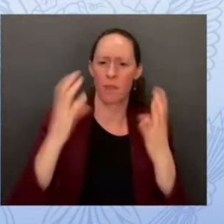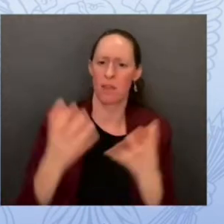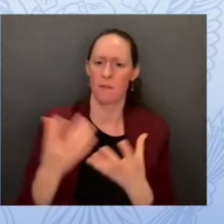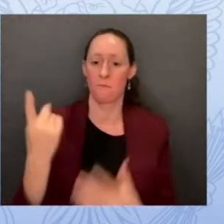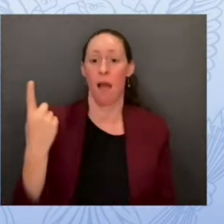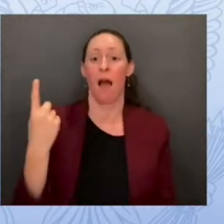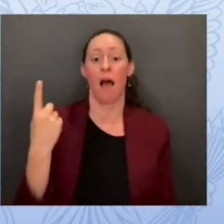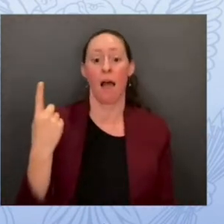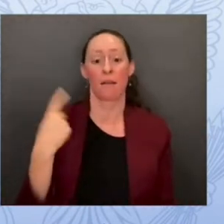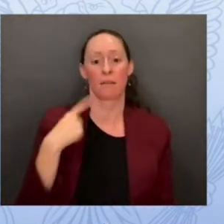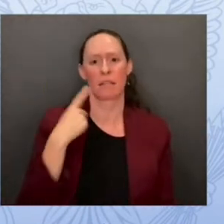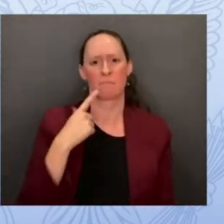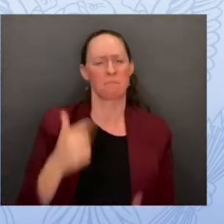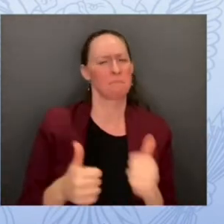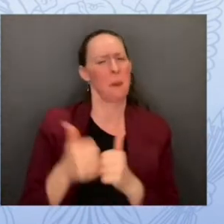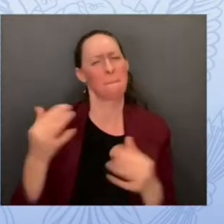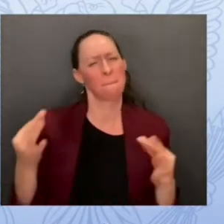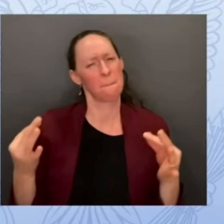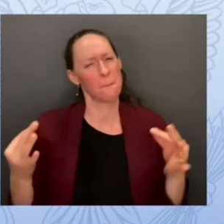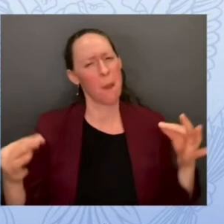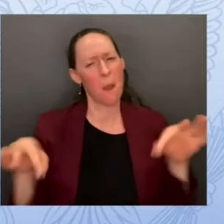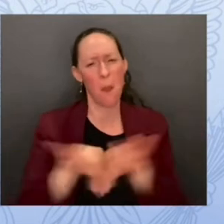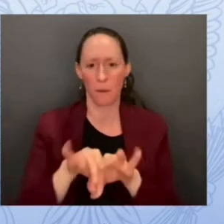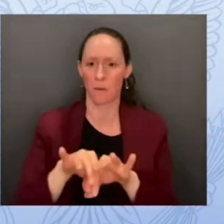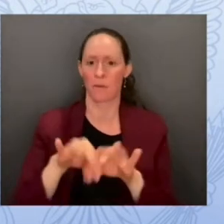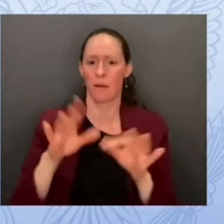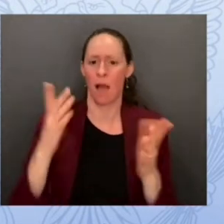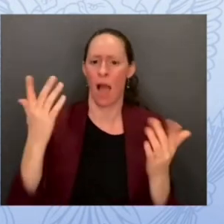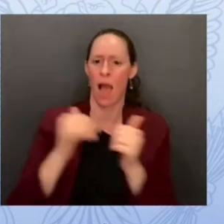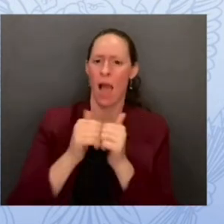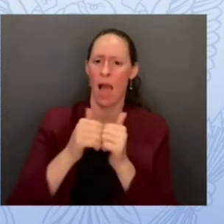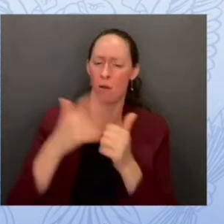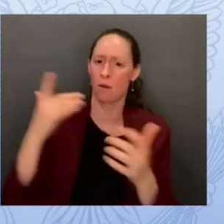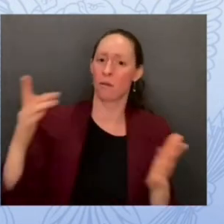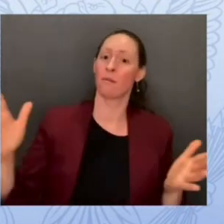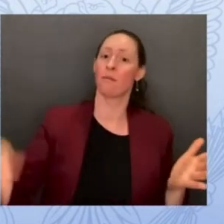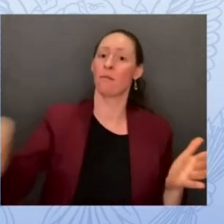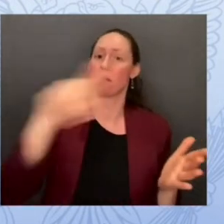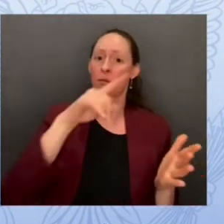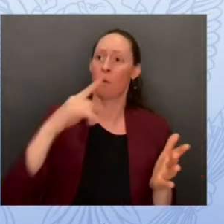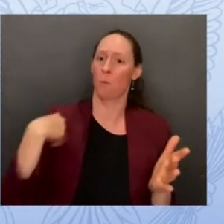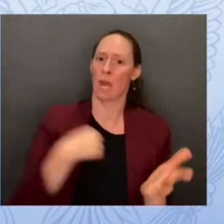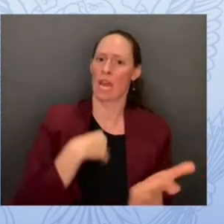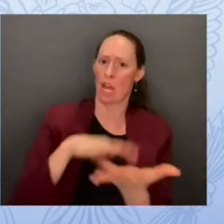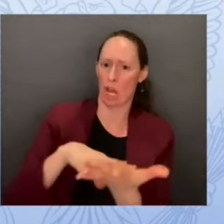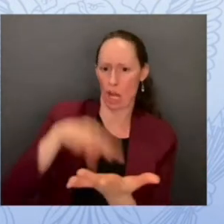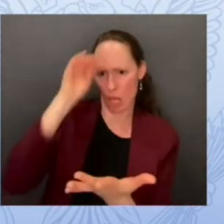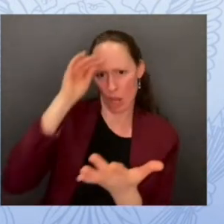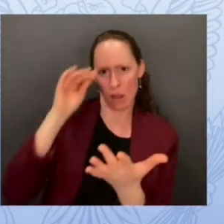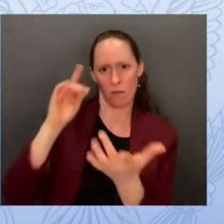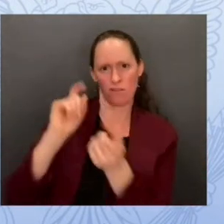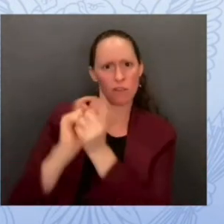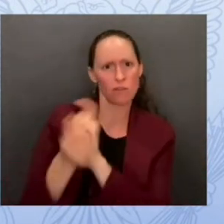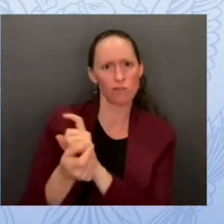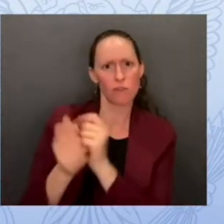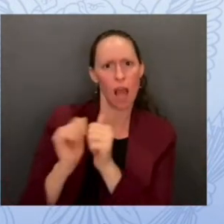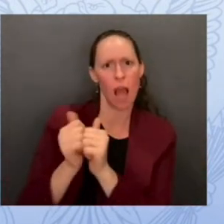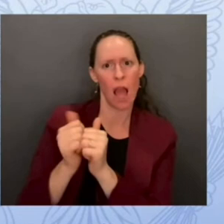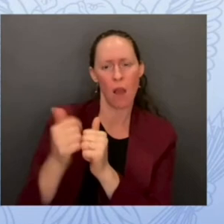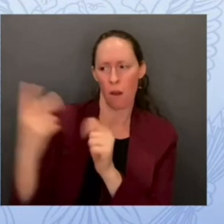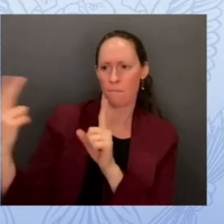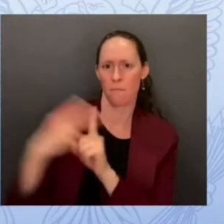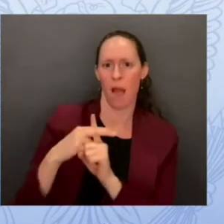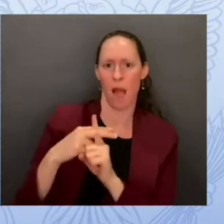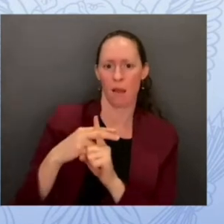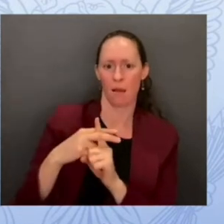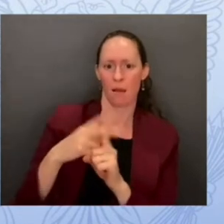to transform the way the world learns because learning as many people know ripples from one person to the next to our schools through our communities through our companies